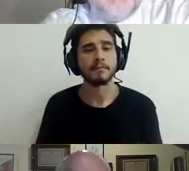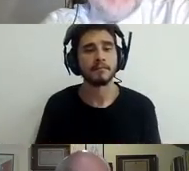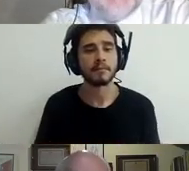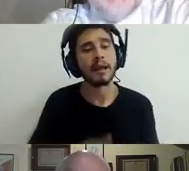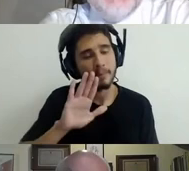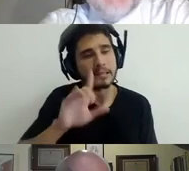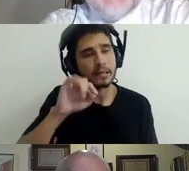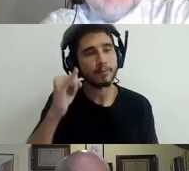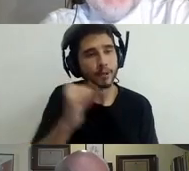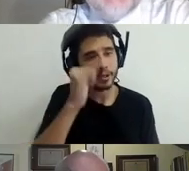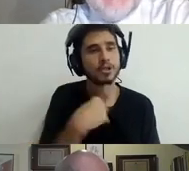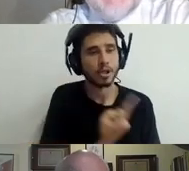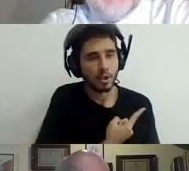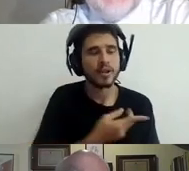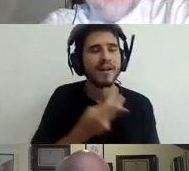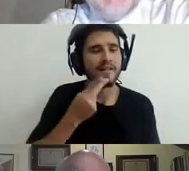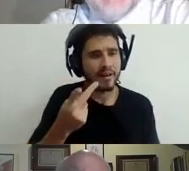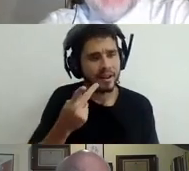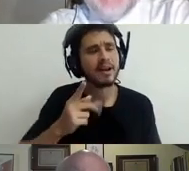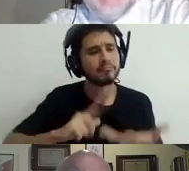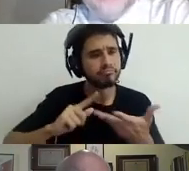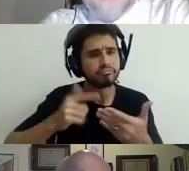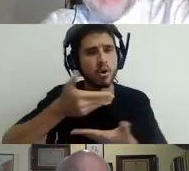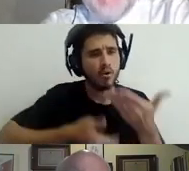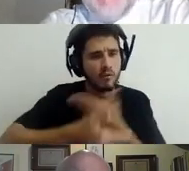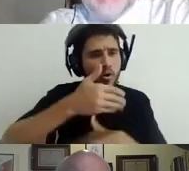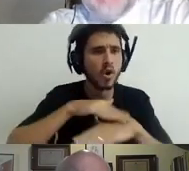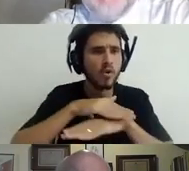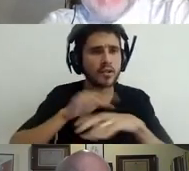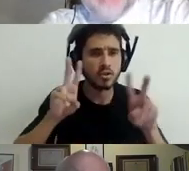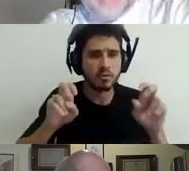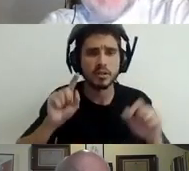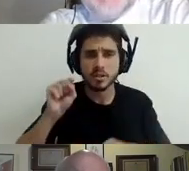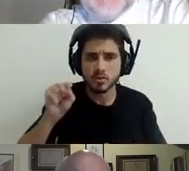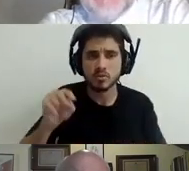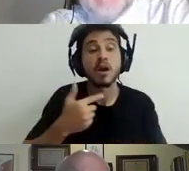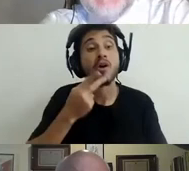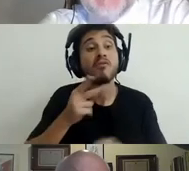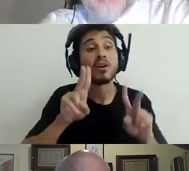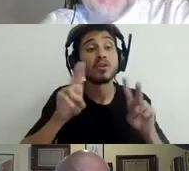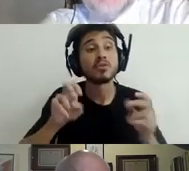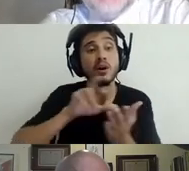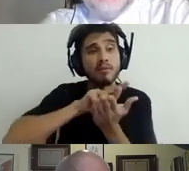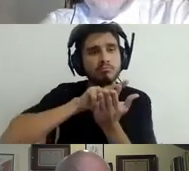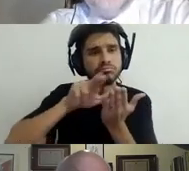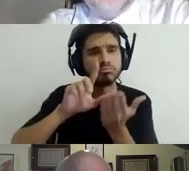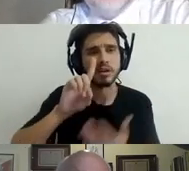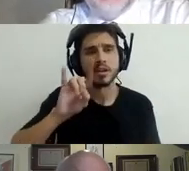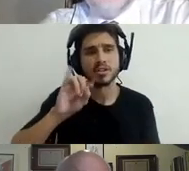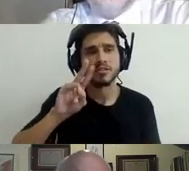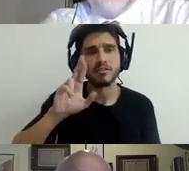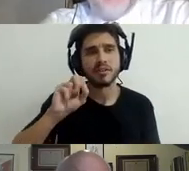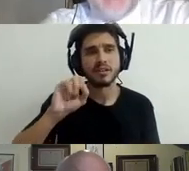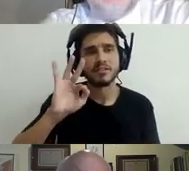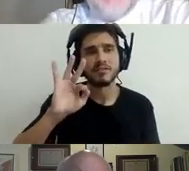What do I mean with diversifying the pandemic is hitting every single student